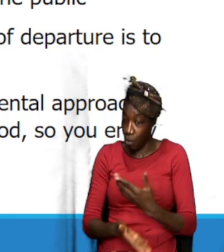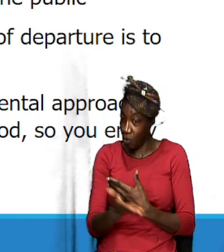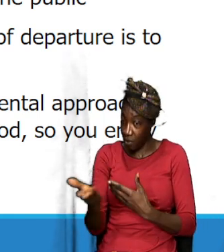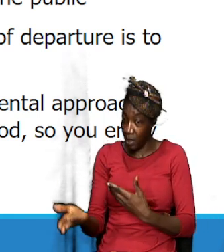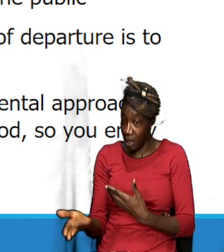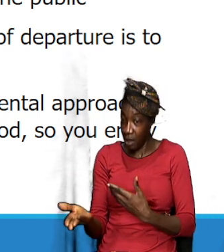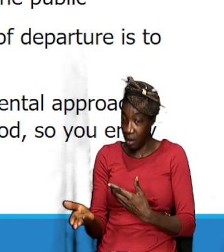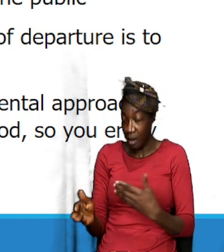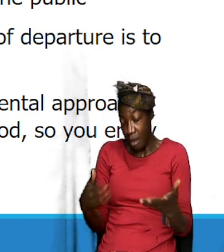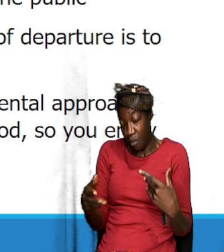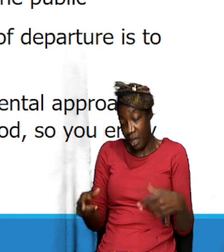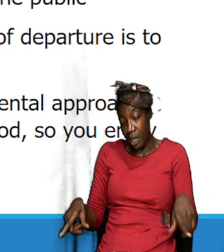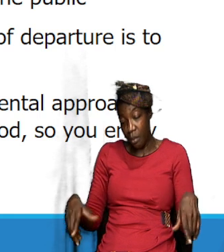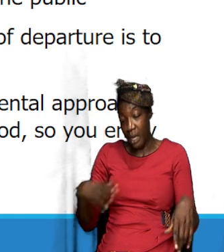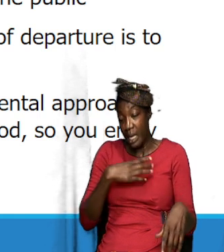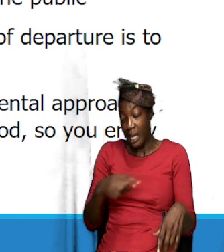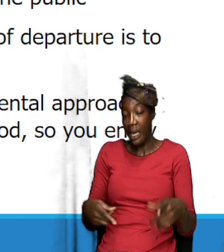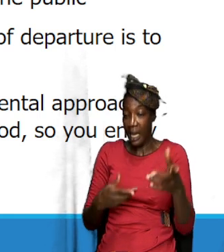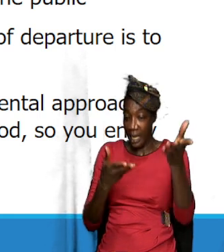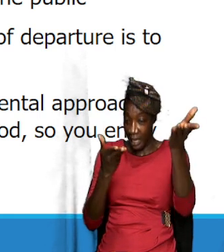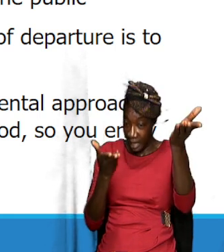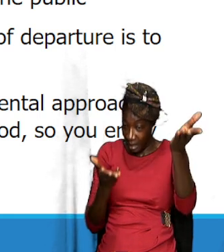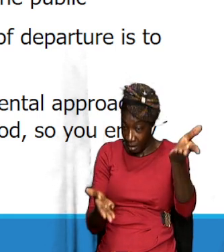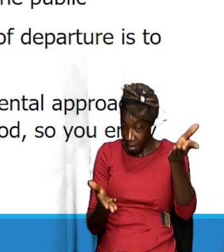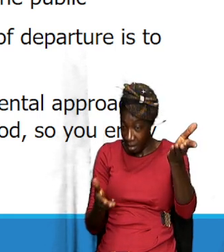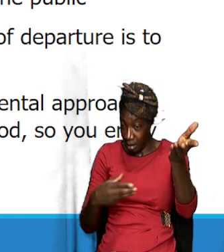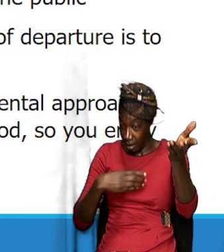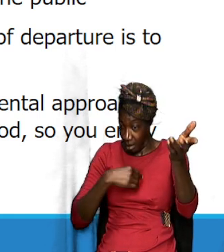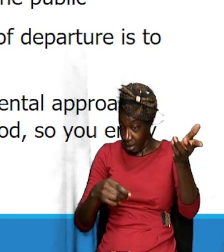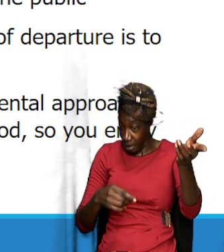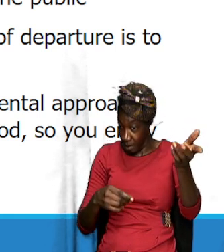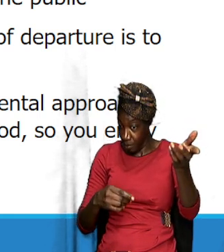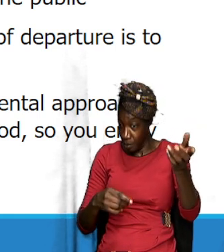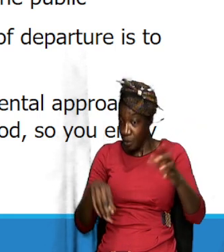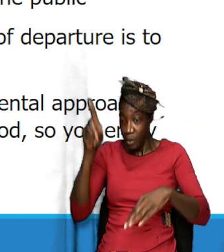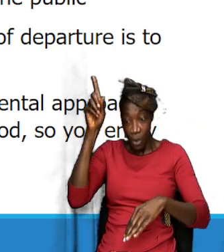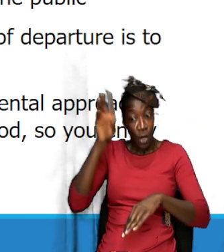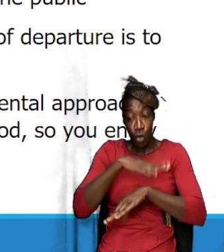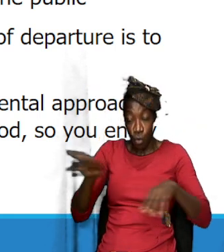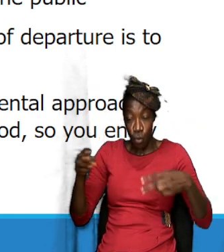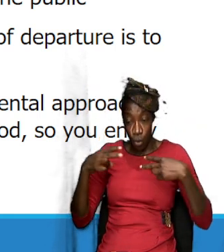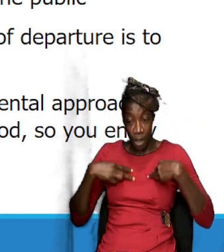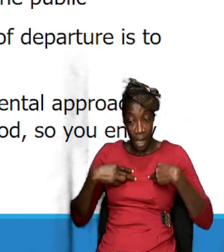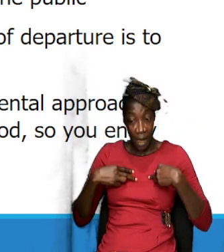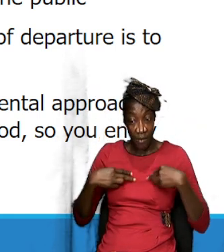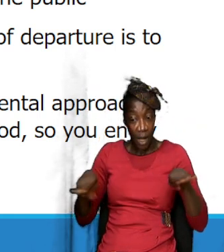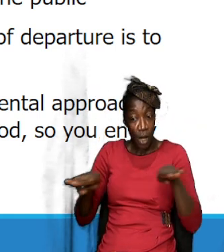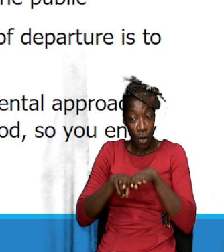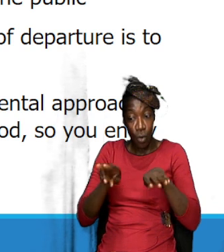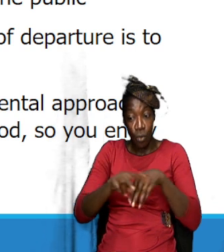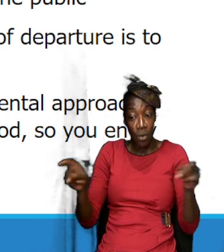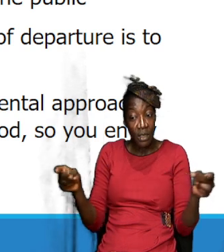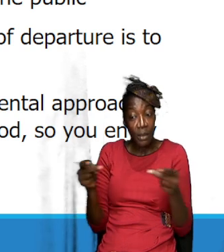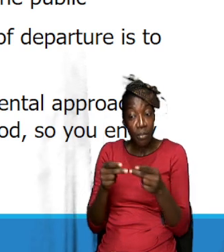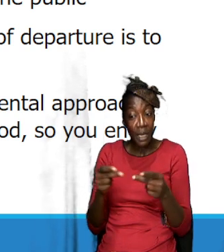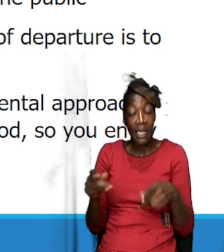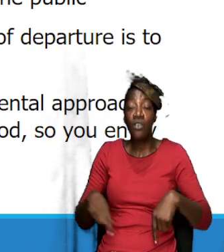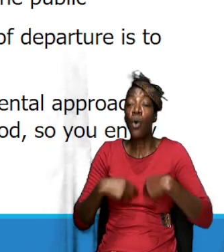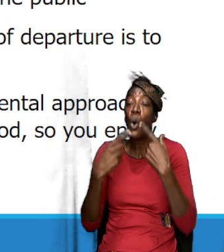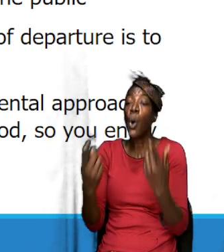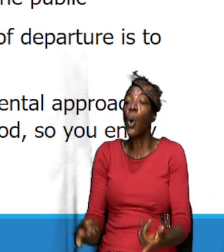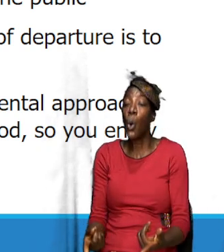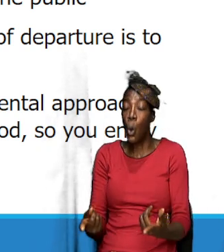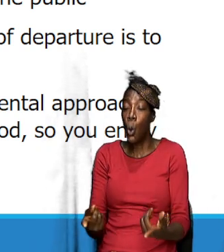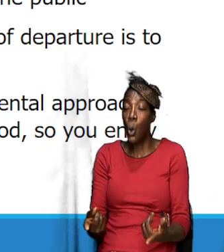so you might be like me, you might not have a closet to go into, but, you know, the essence of what